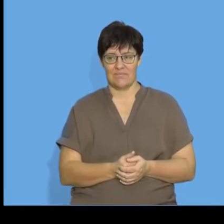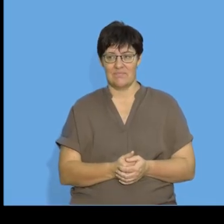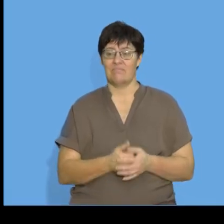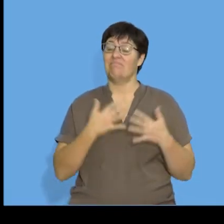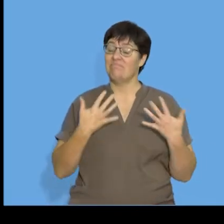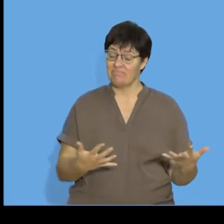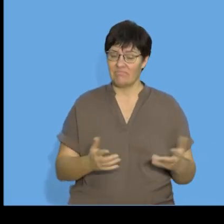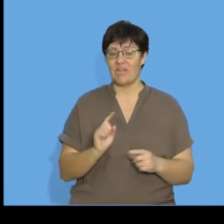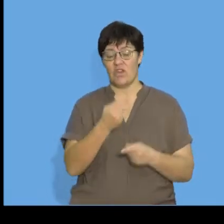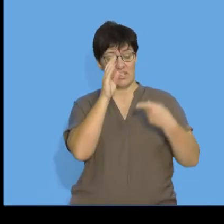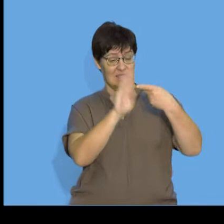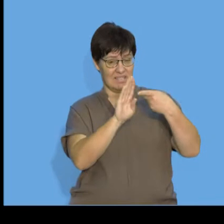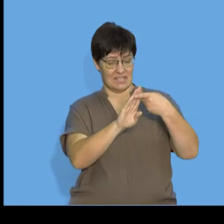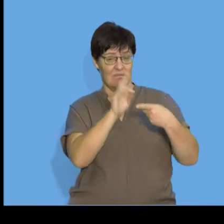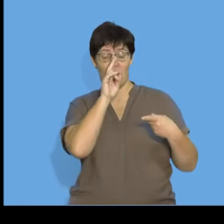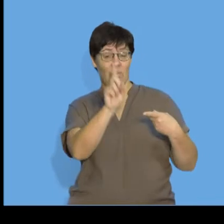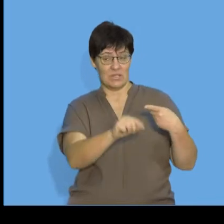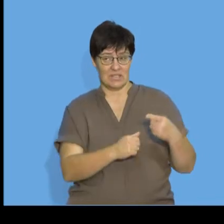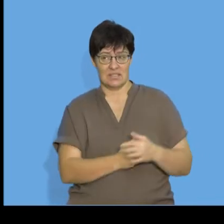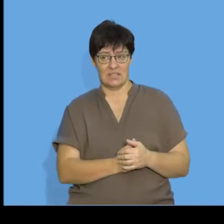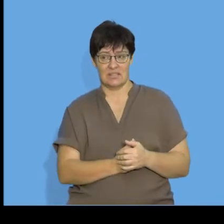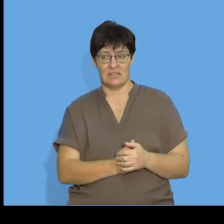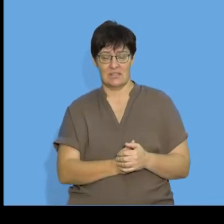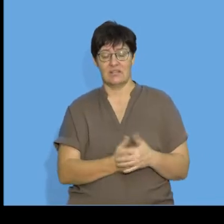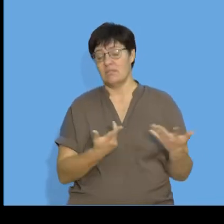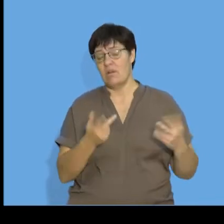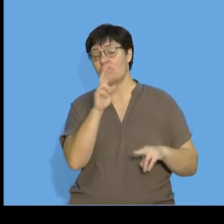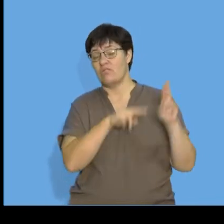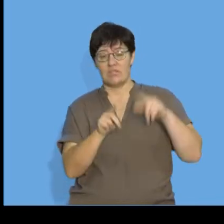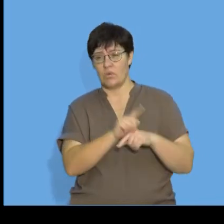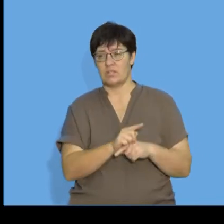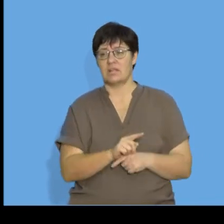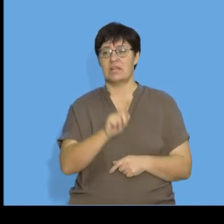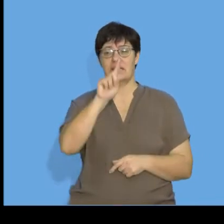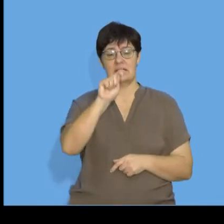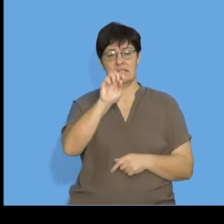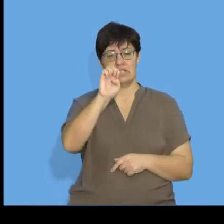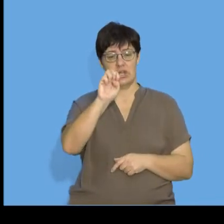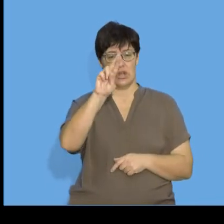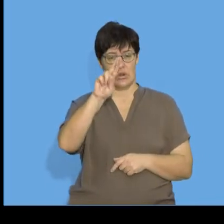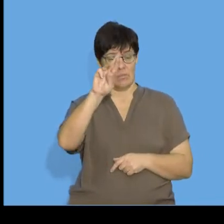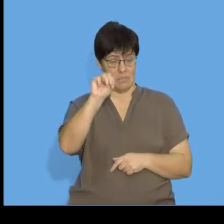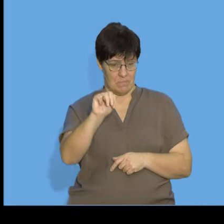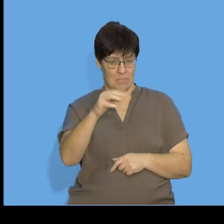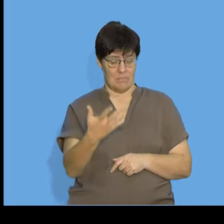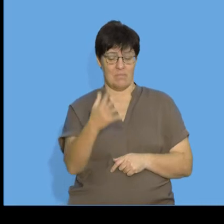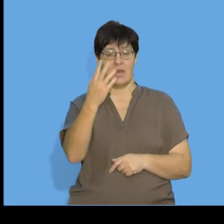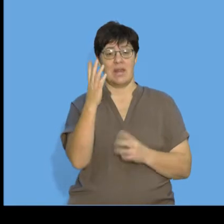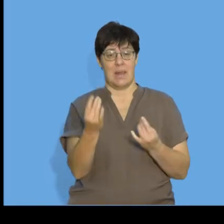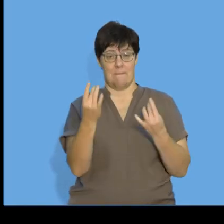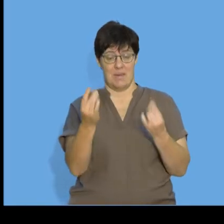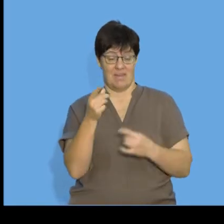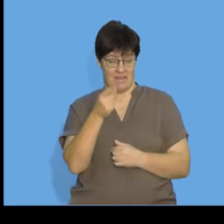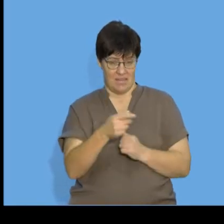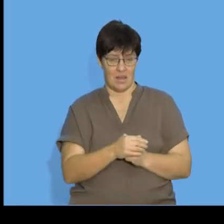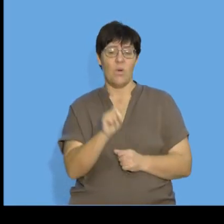So, the first one that we are going to look at today and revise is a term number. And that refers